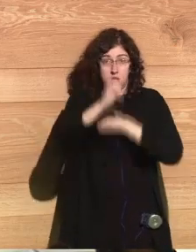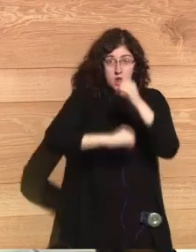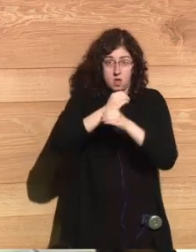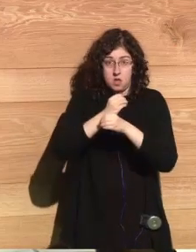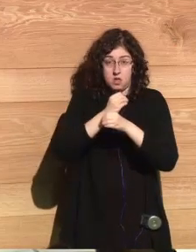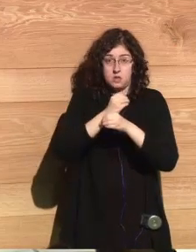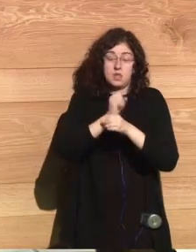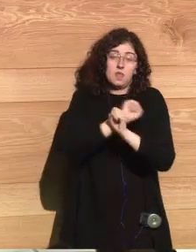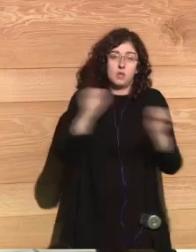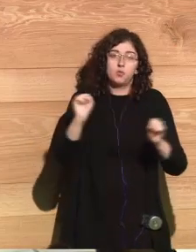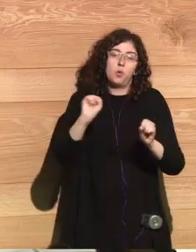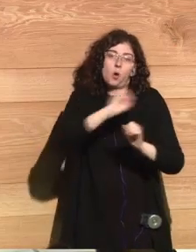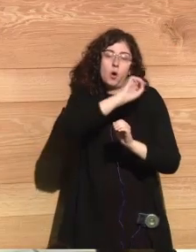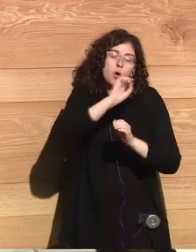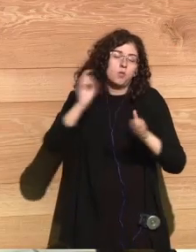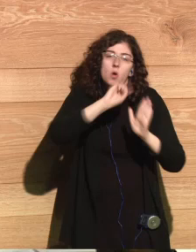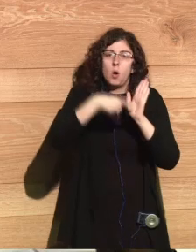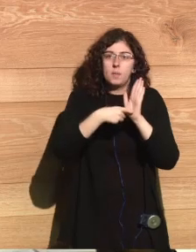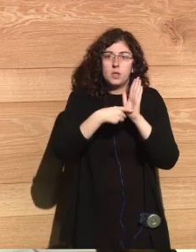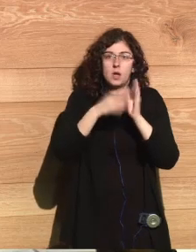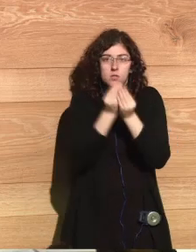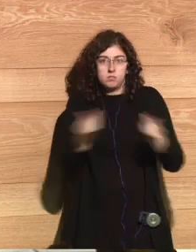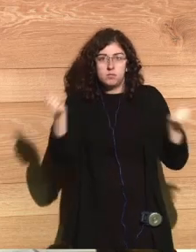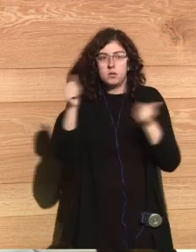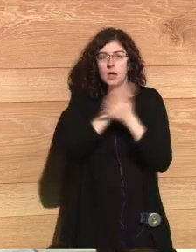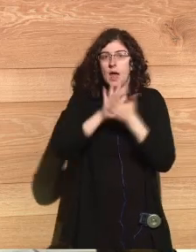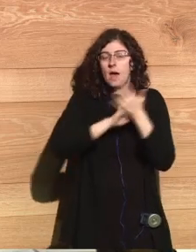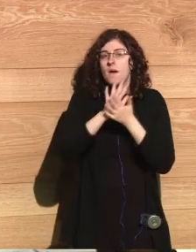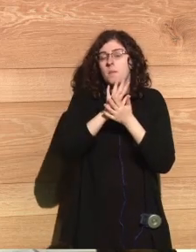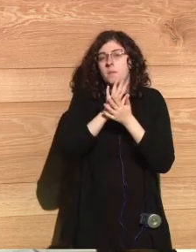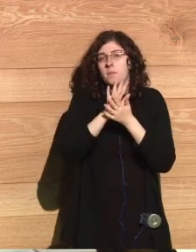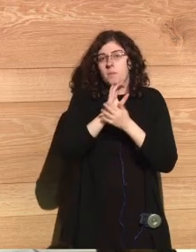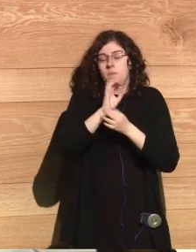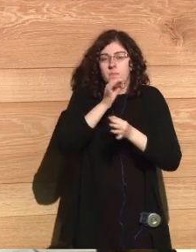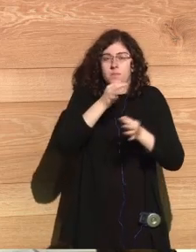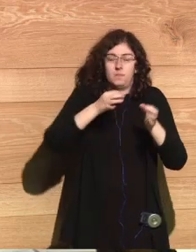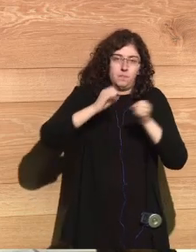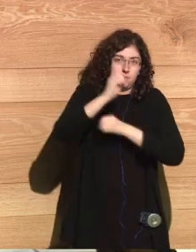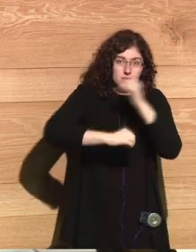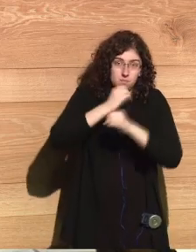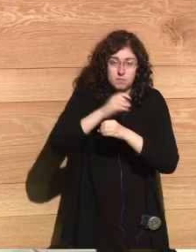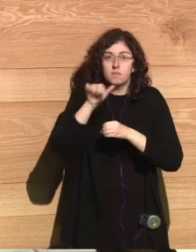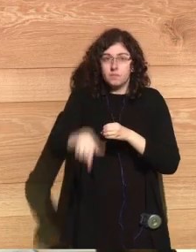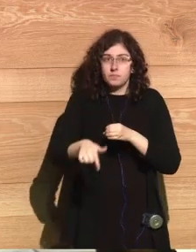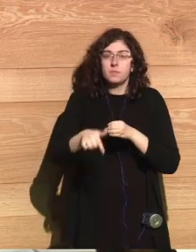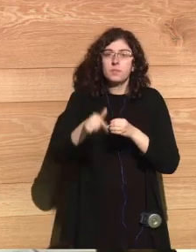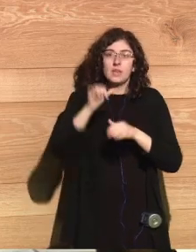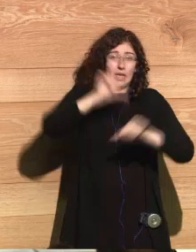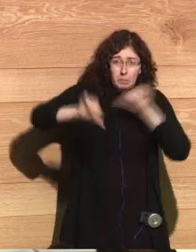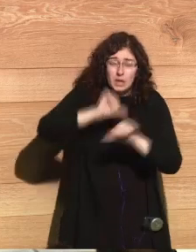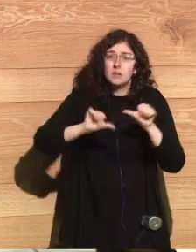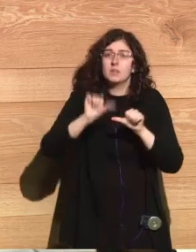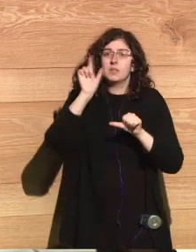mass destruction weapons that were prohibited before. And when they got destroyed, we are talking about